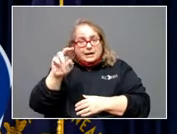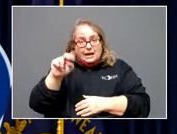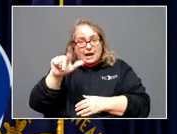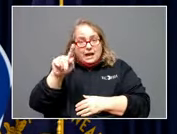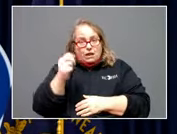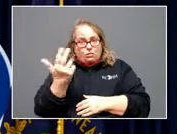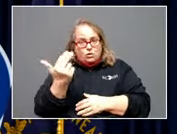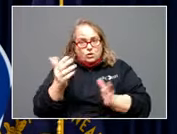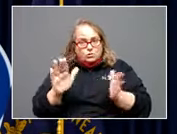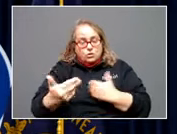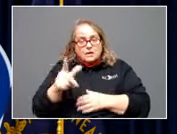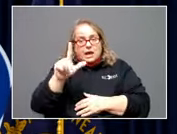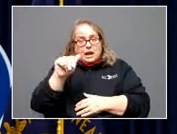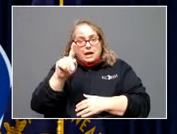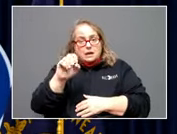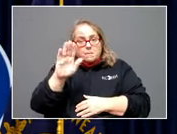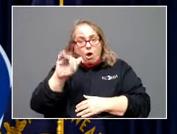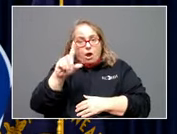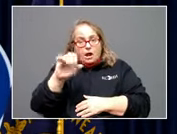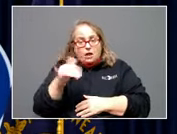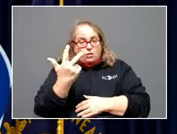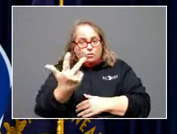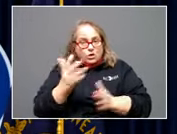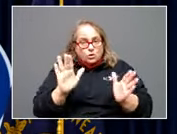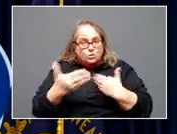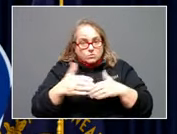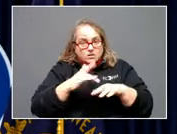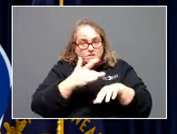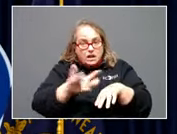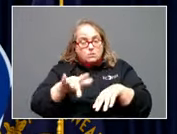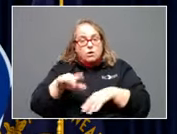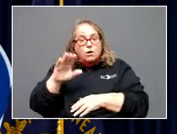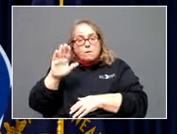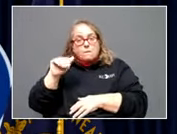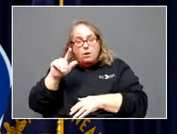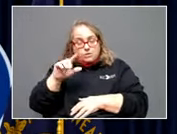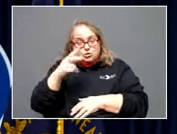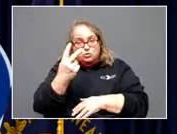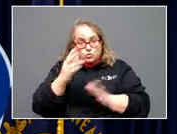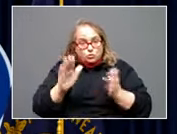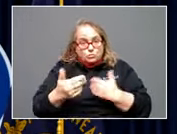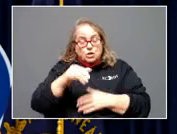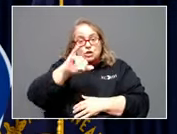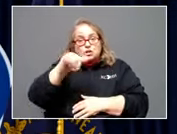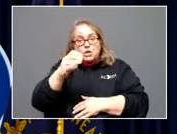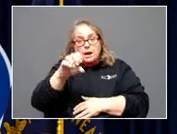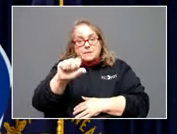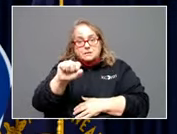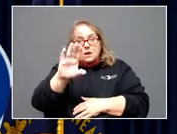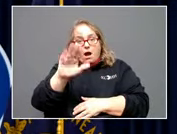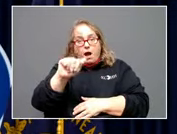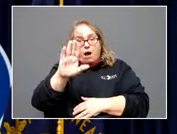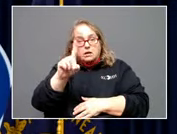Lake Barkley, three rooms open. Barron River Lake, 42 rooms open. John James Audubon, four rooms open. And Rough River